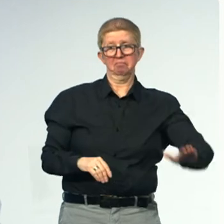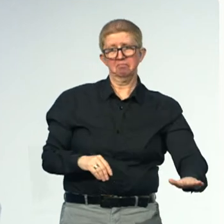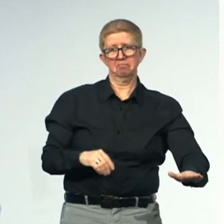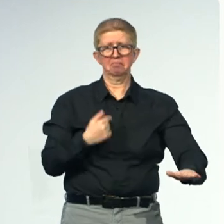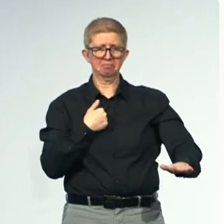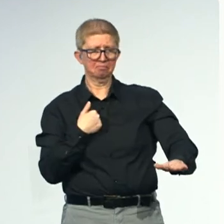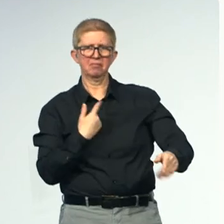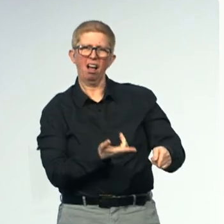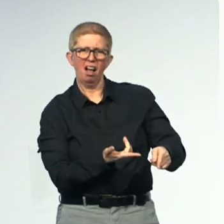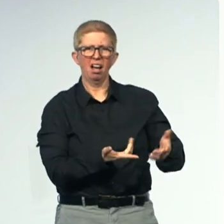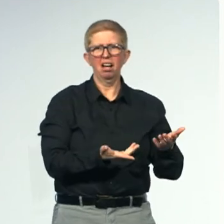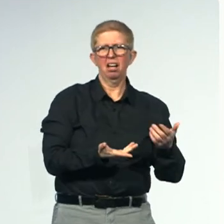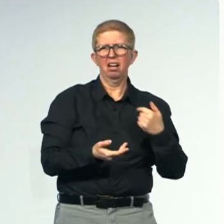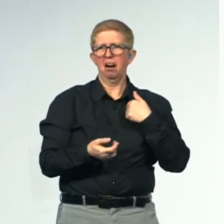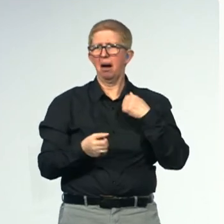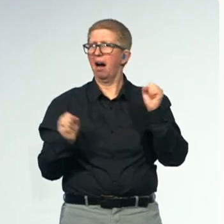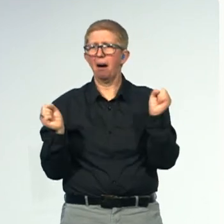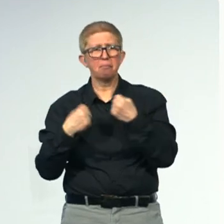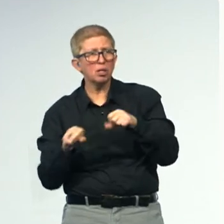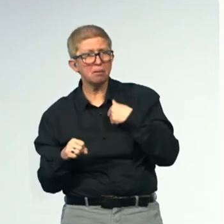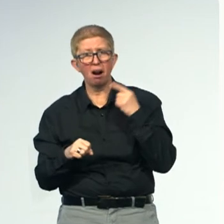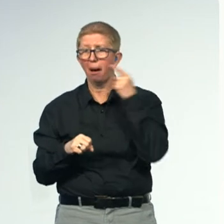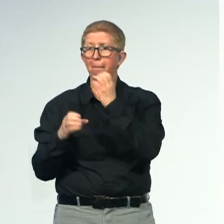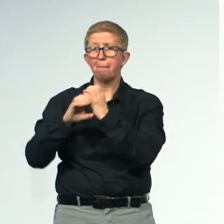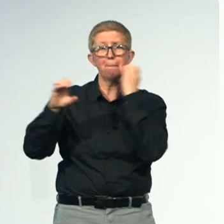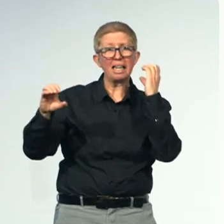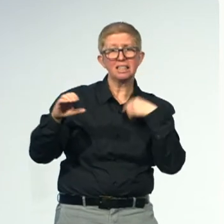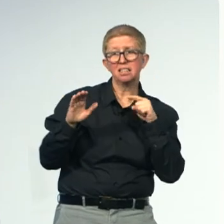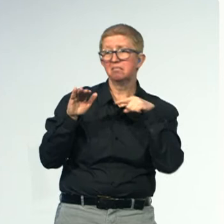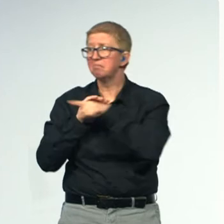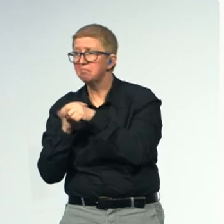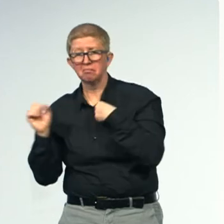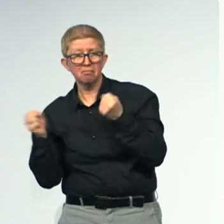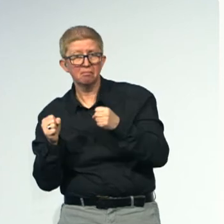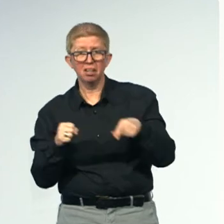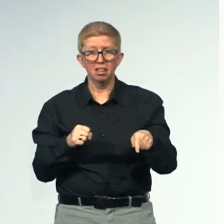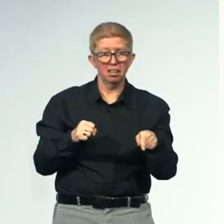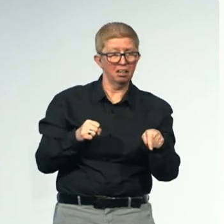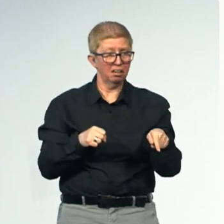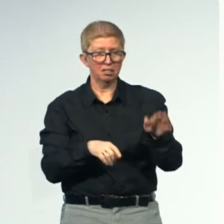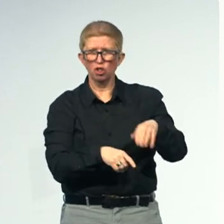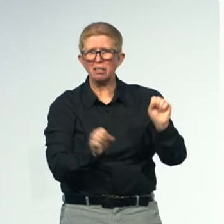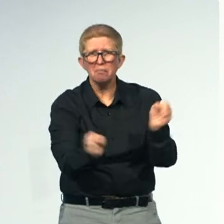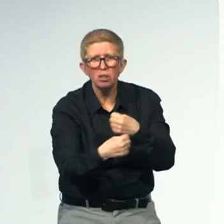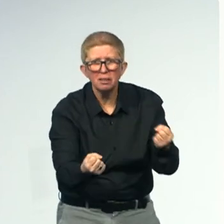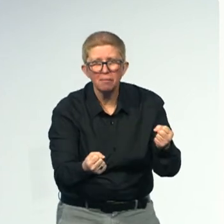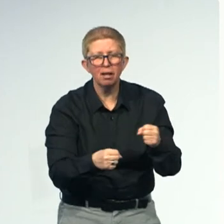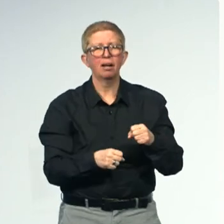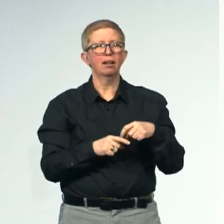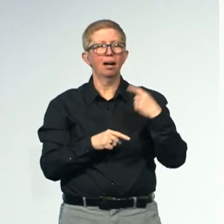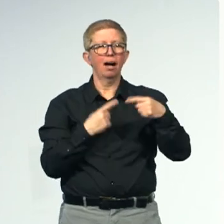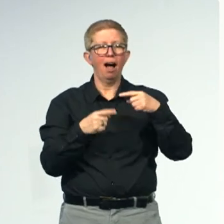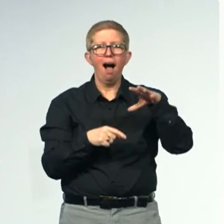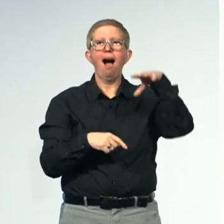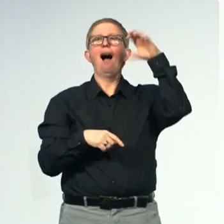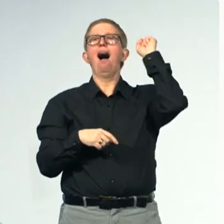able to attend the bus or the school in my neighbourhood. But I understood that there is nothing wrong with